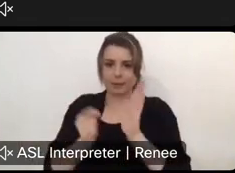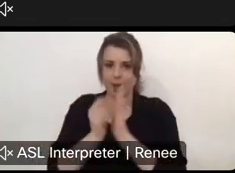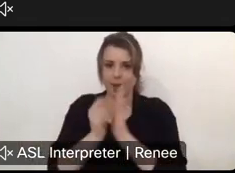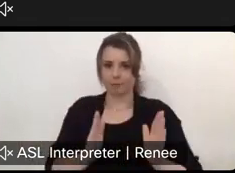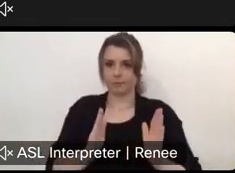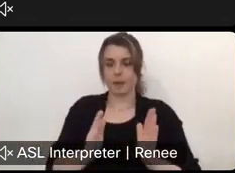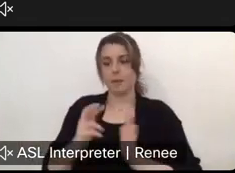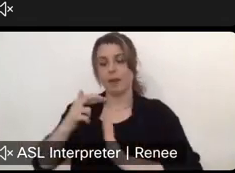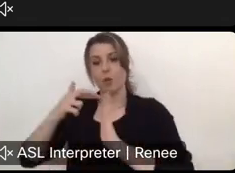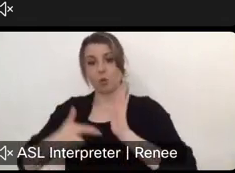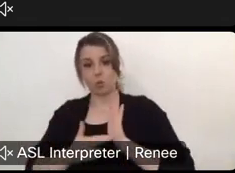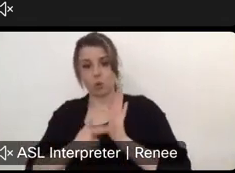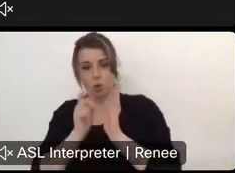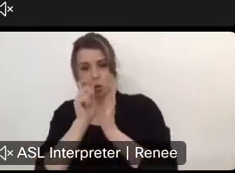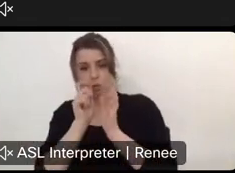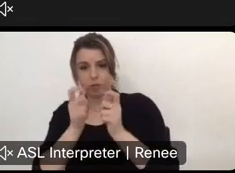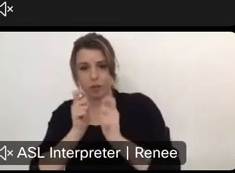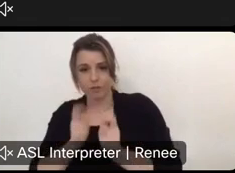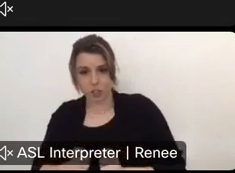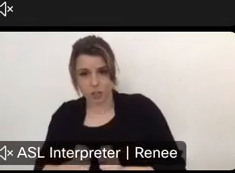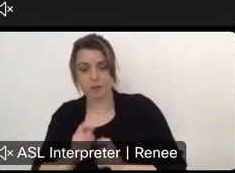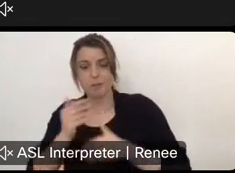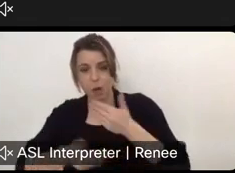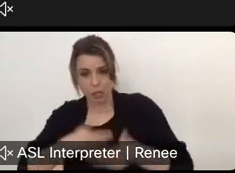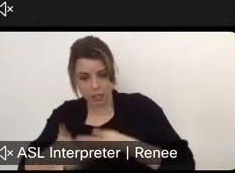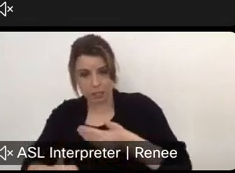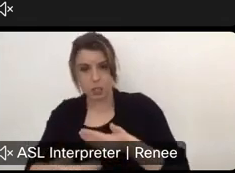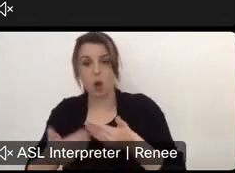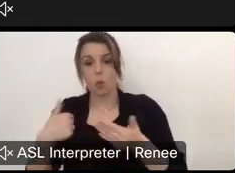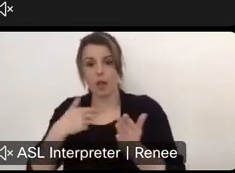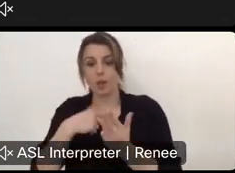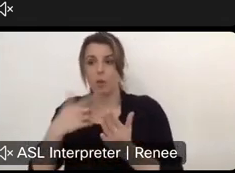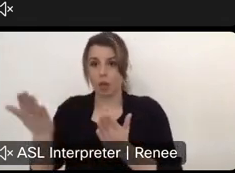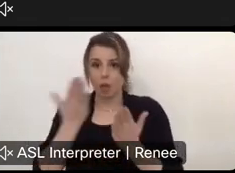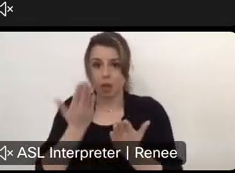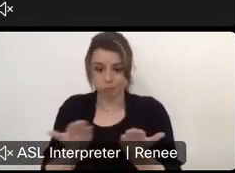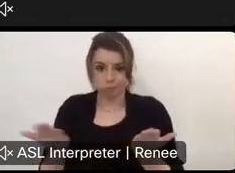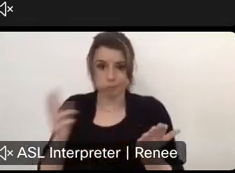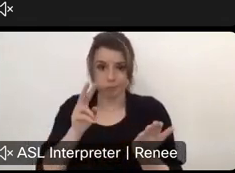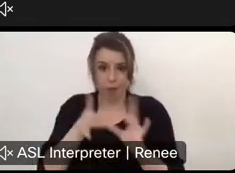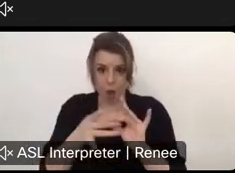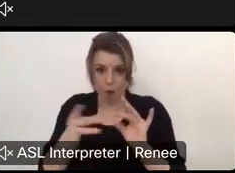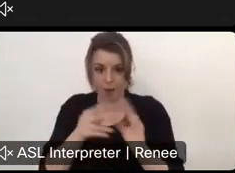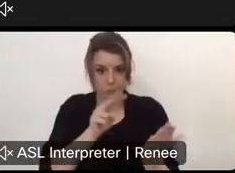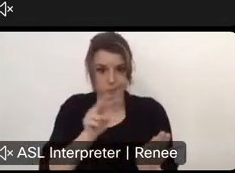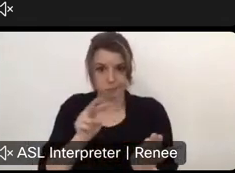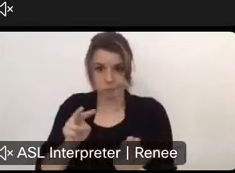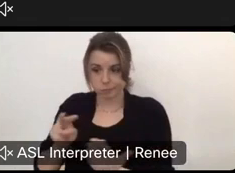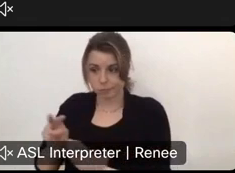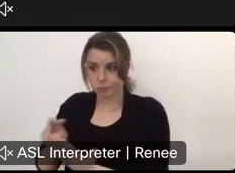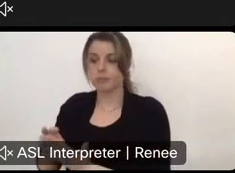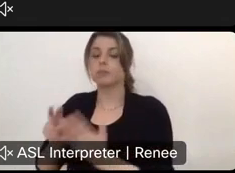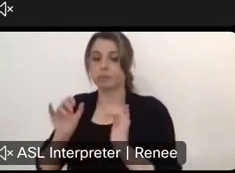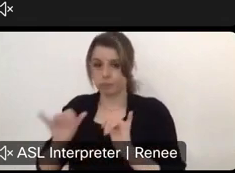Um, we have our public comment period. We'll take all those comments into consideration. We'll have our rules hearing on April